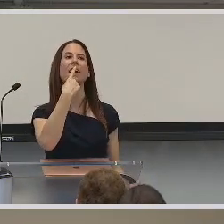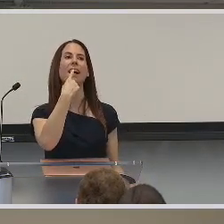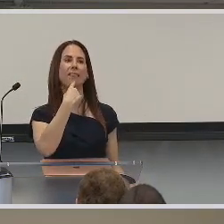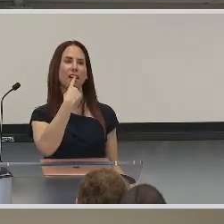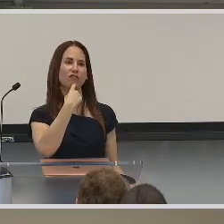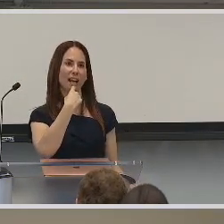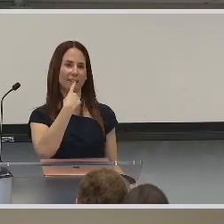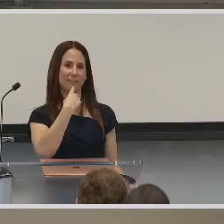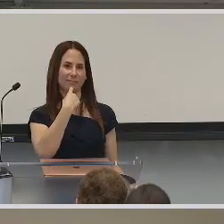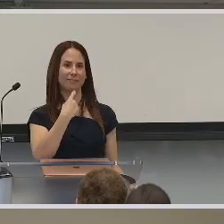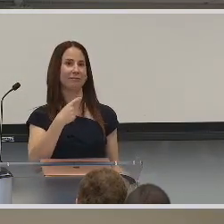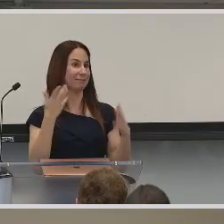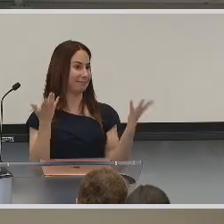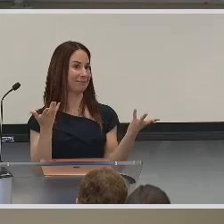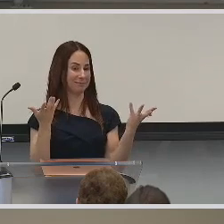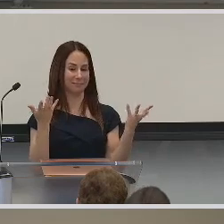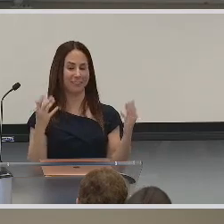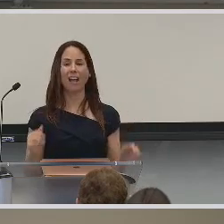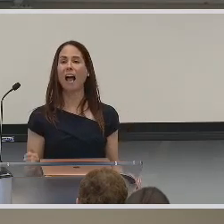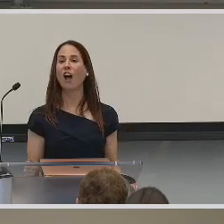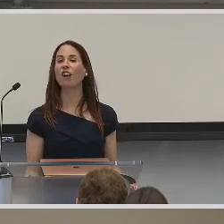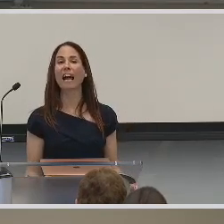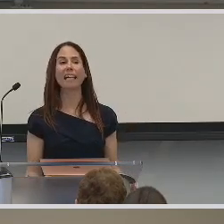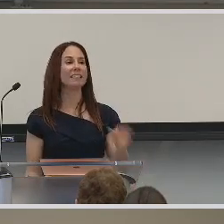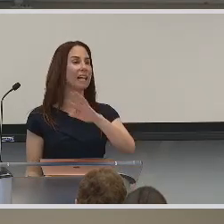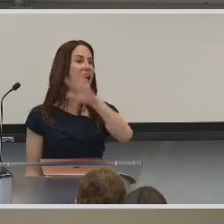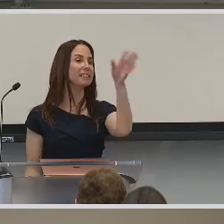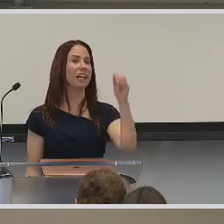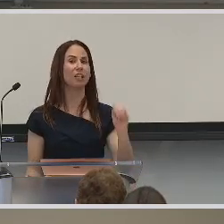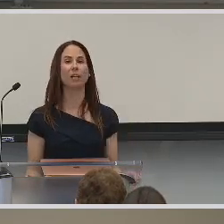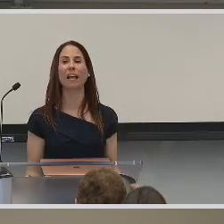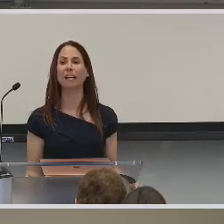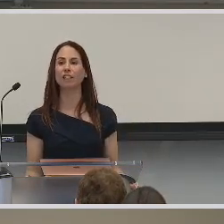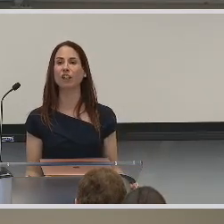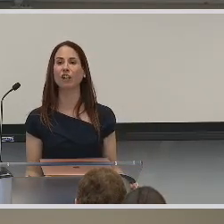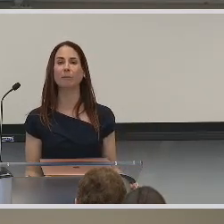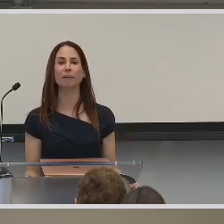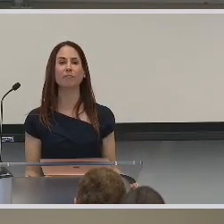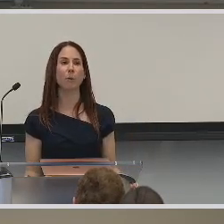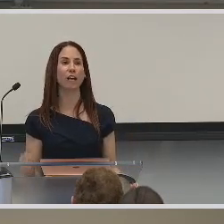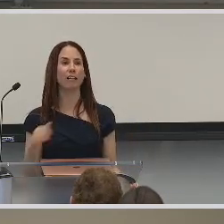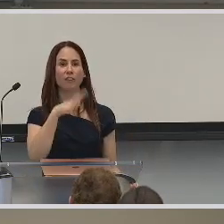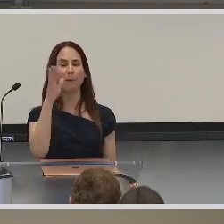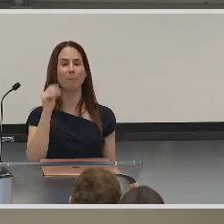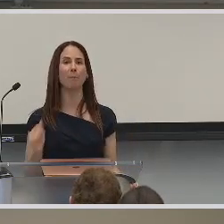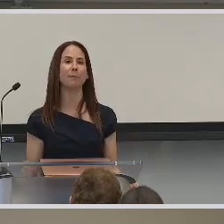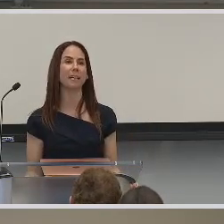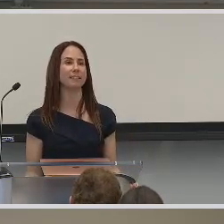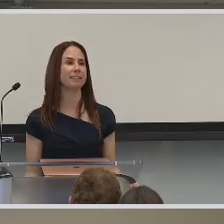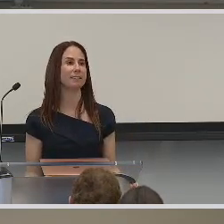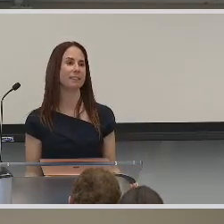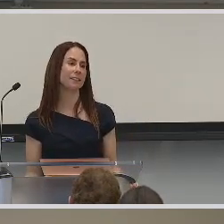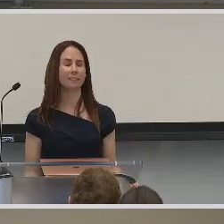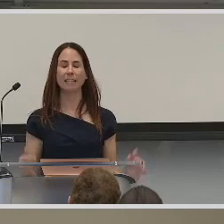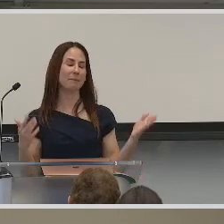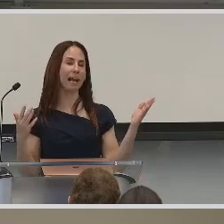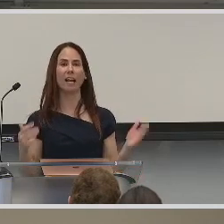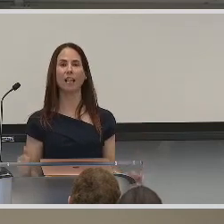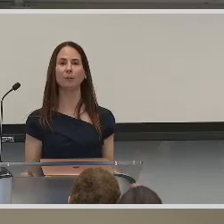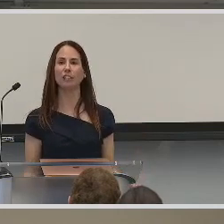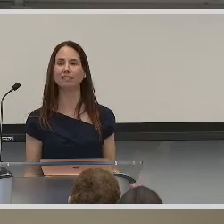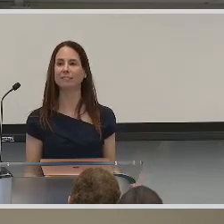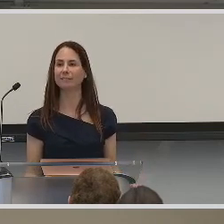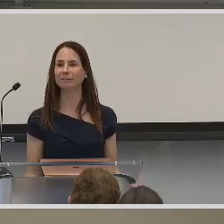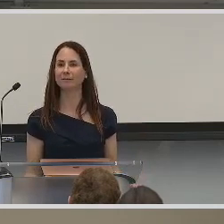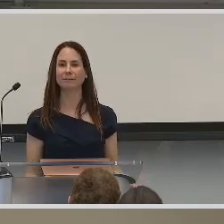Pink. And then red. Is there anything that you would like to learn before I wrap up and say